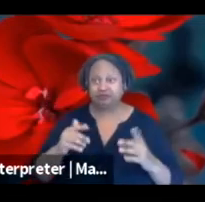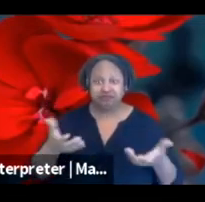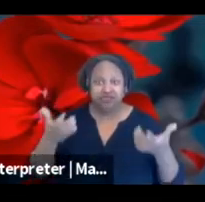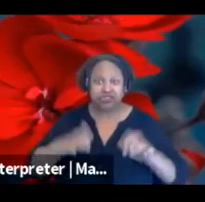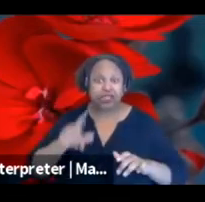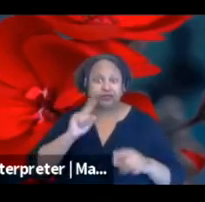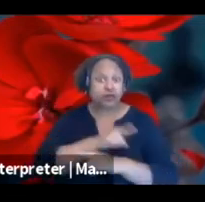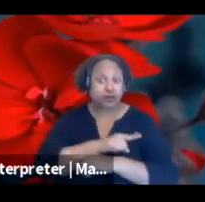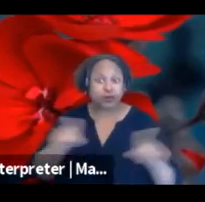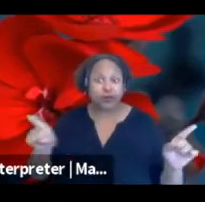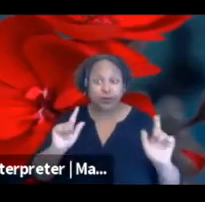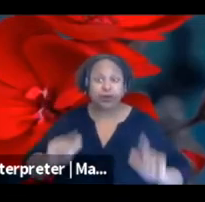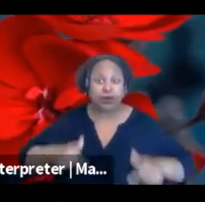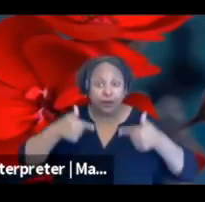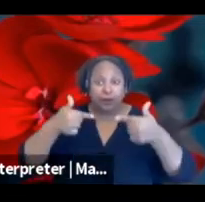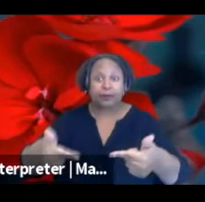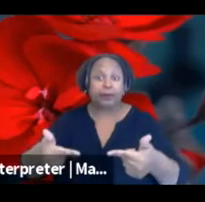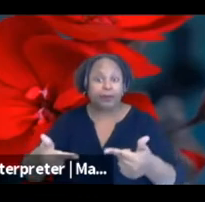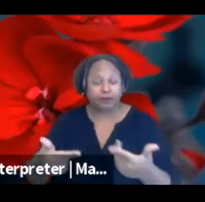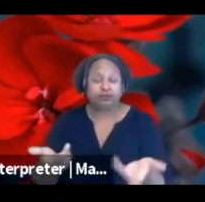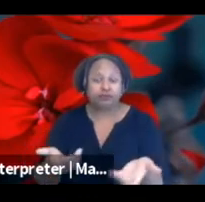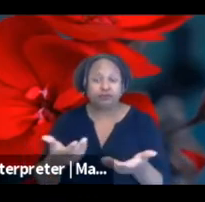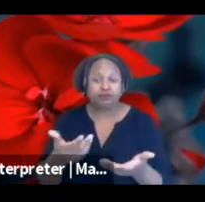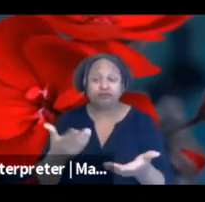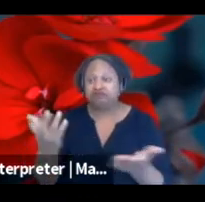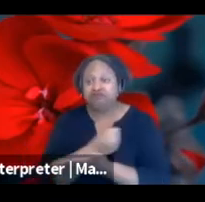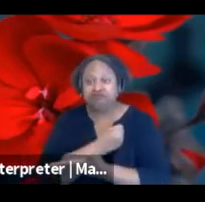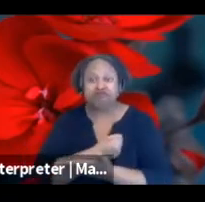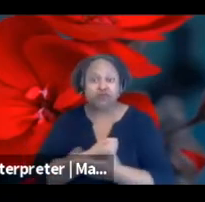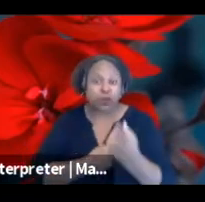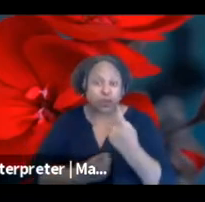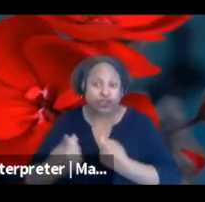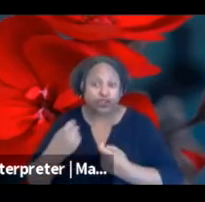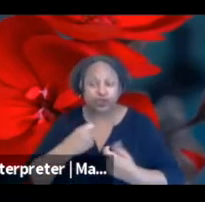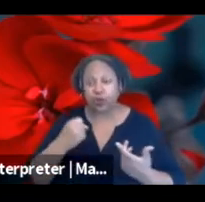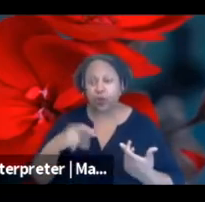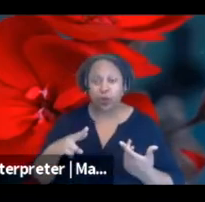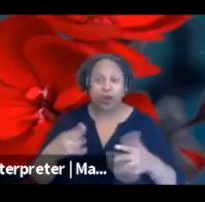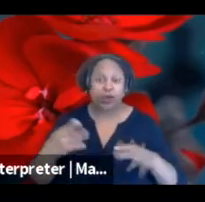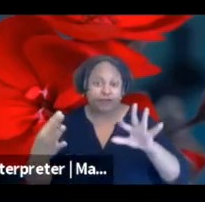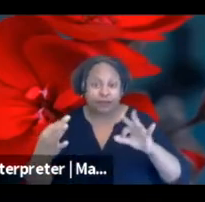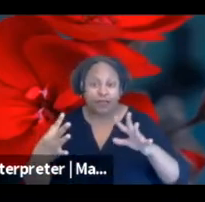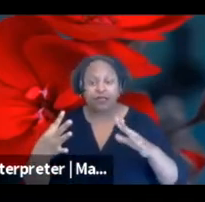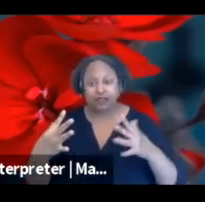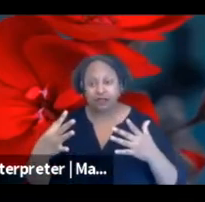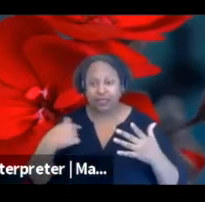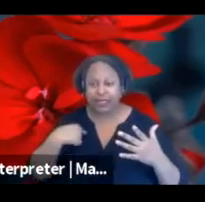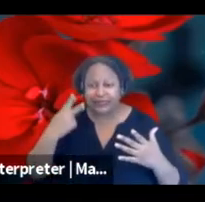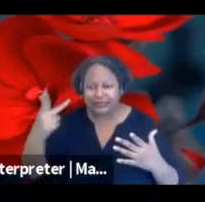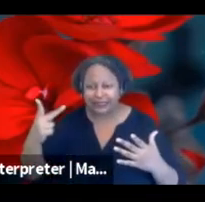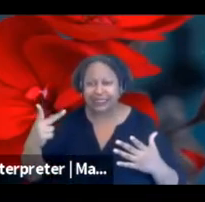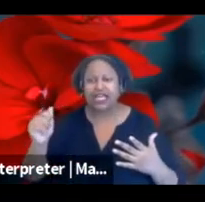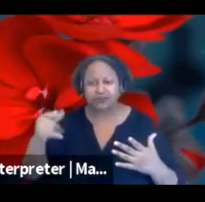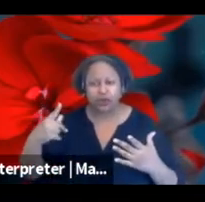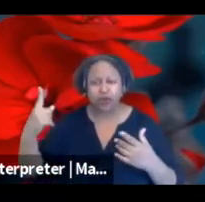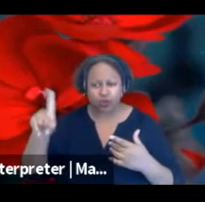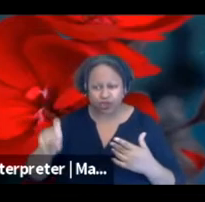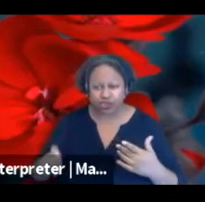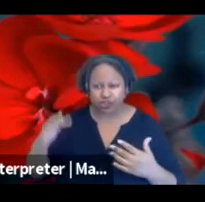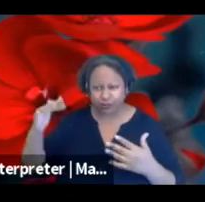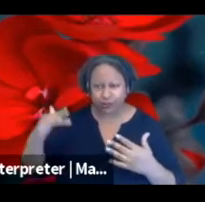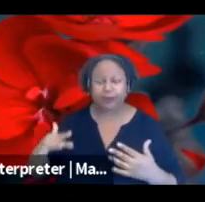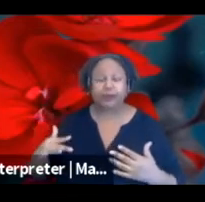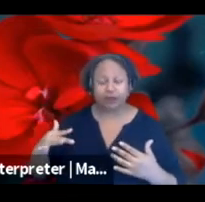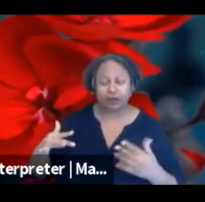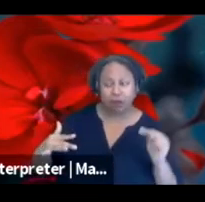where you have an opportunity to share questions, feedback, I see that there's already a couple of questions and I'll